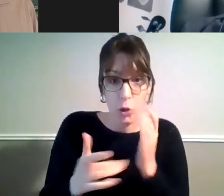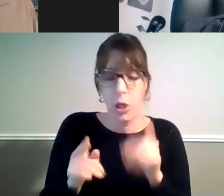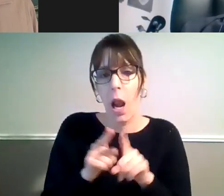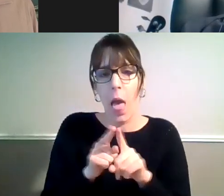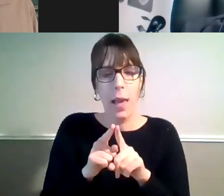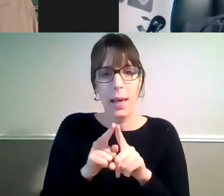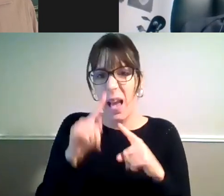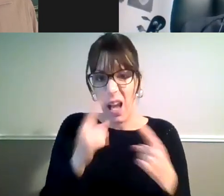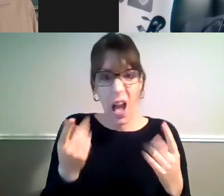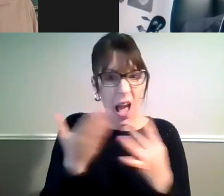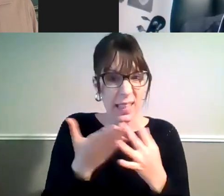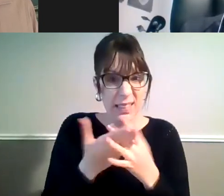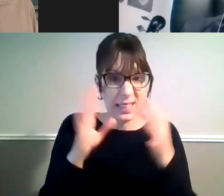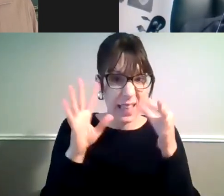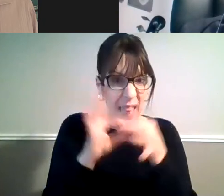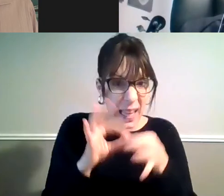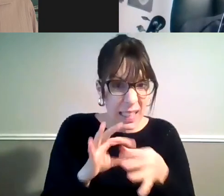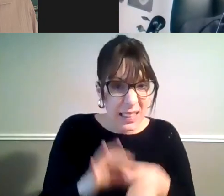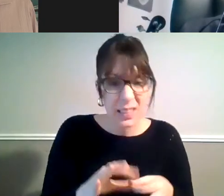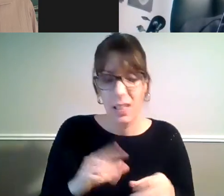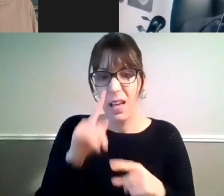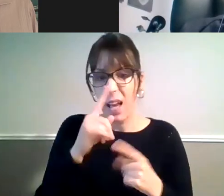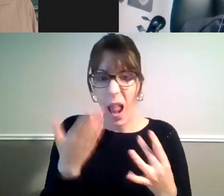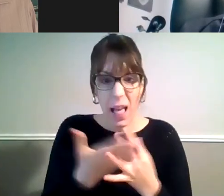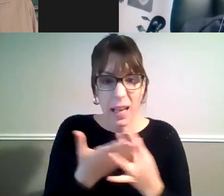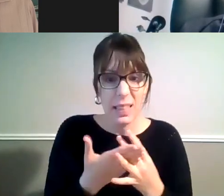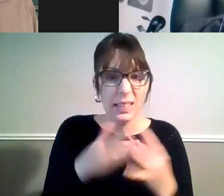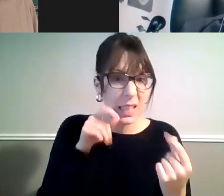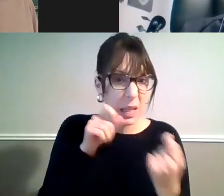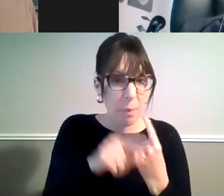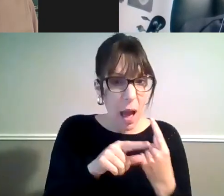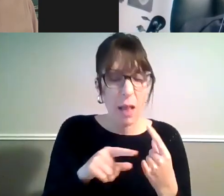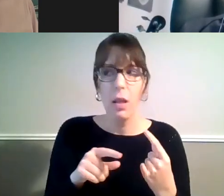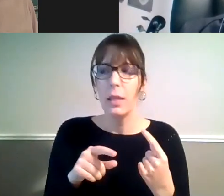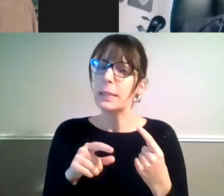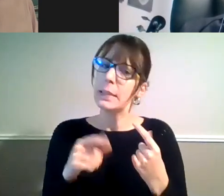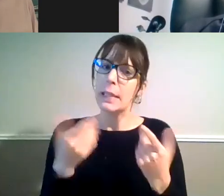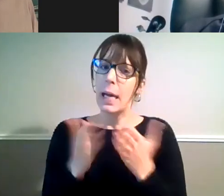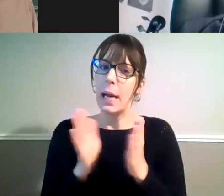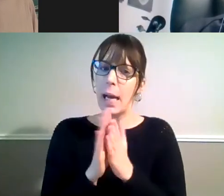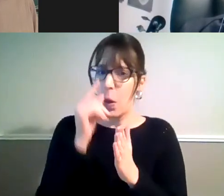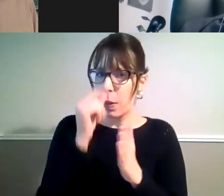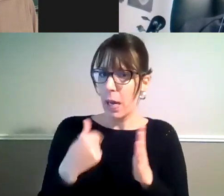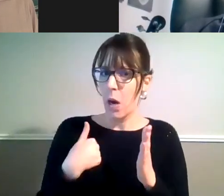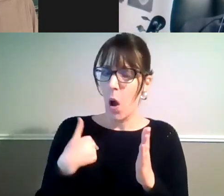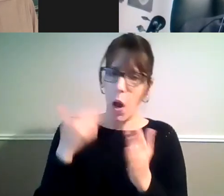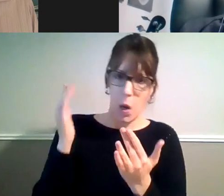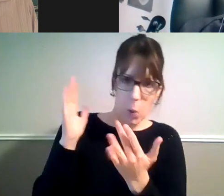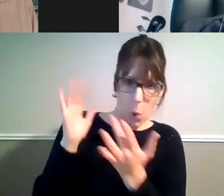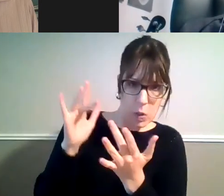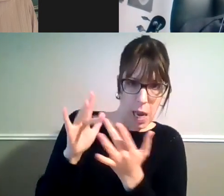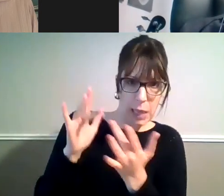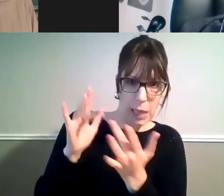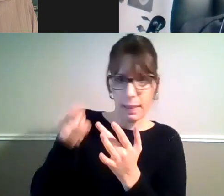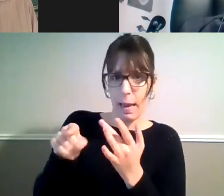emails that you're providing or sending out, how can I reach out to the campaign to provide my